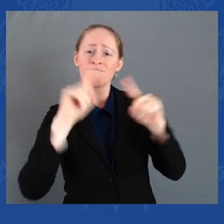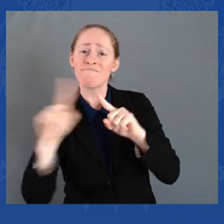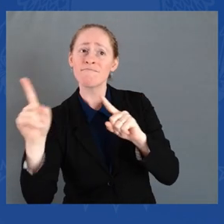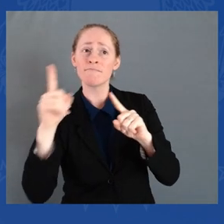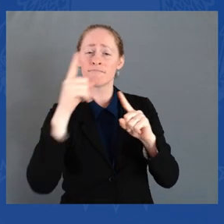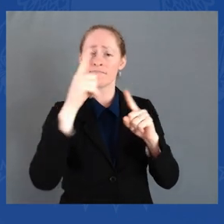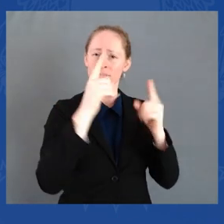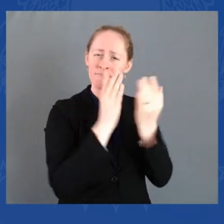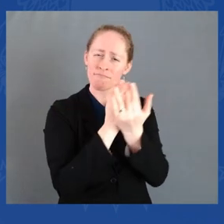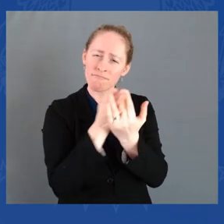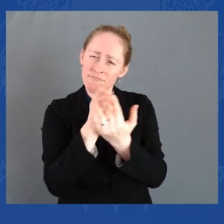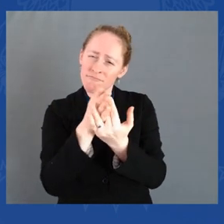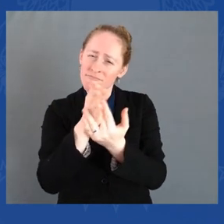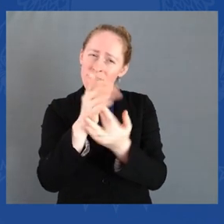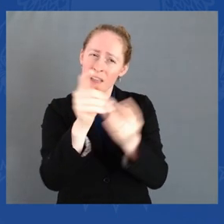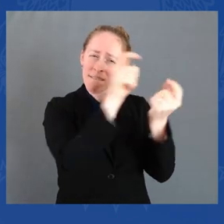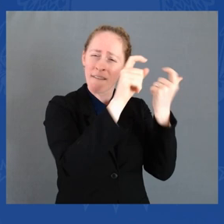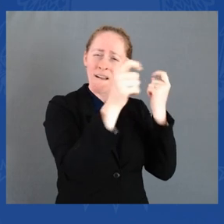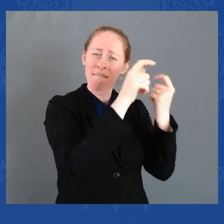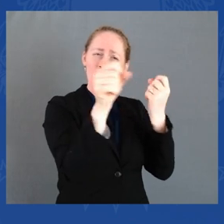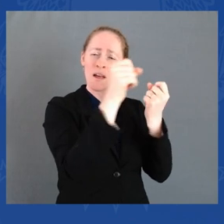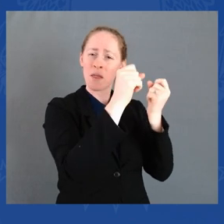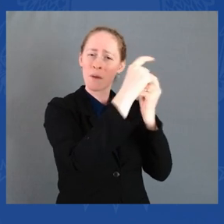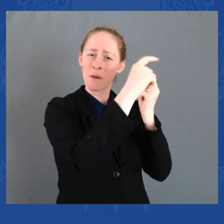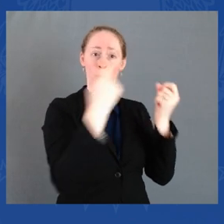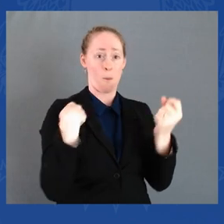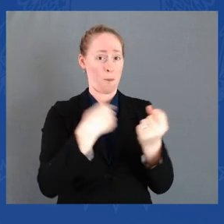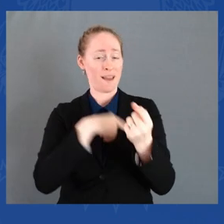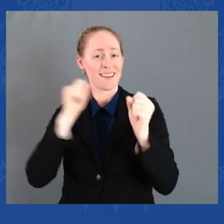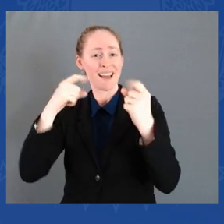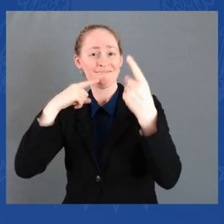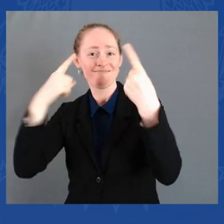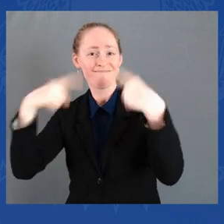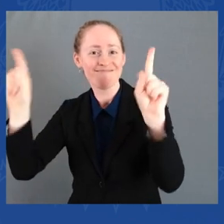And finally, to quote then a great American,